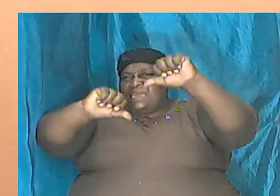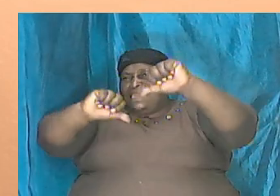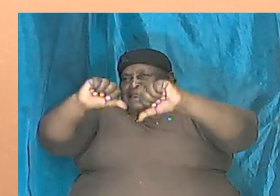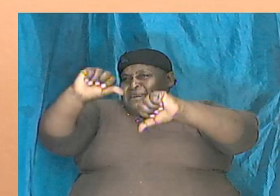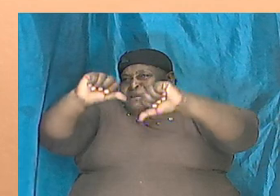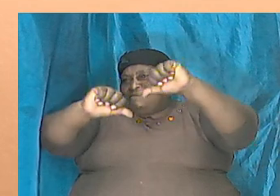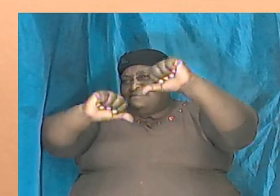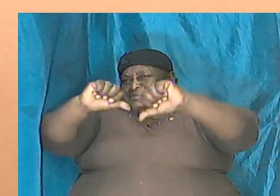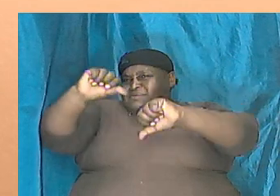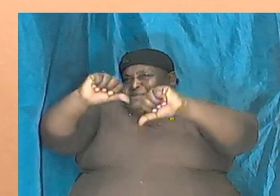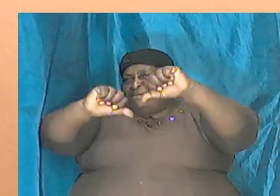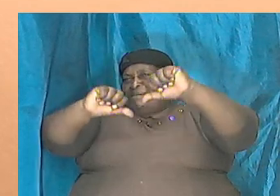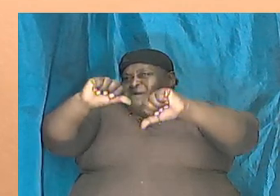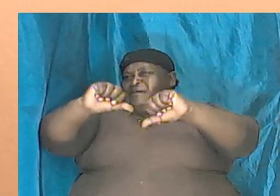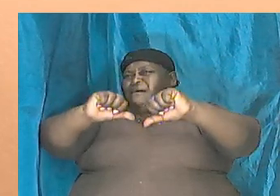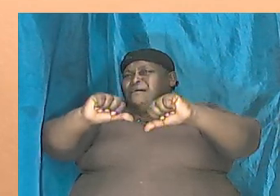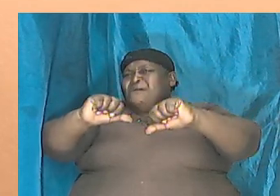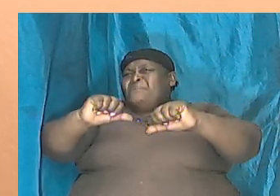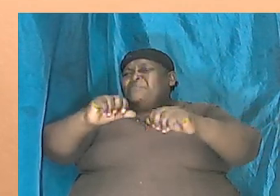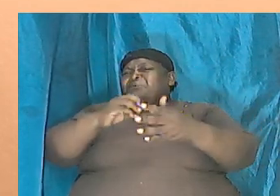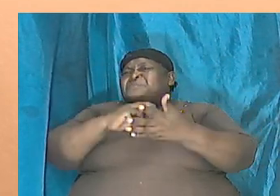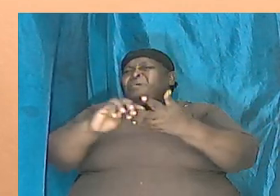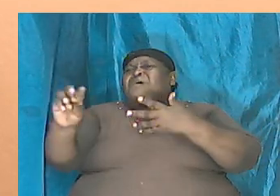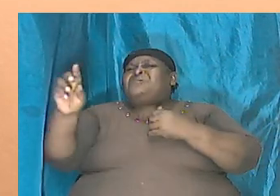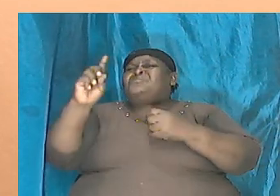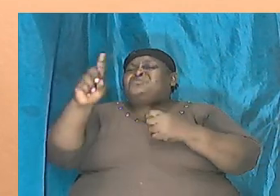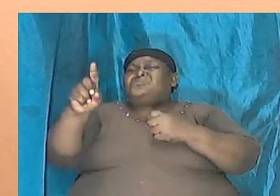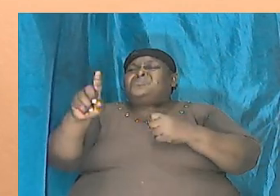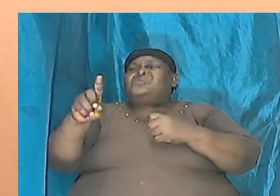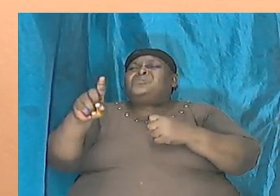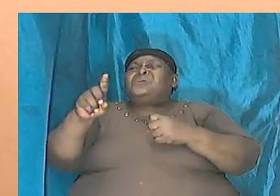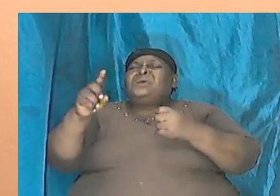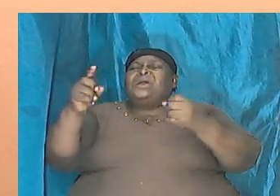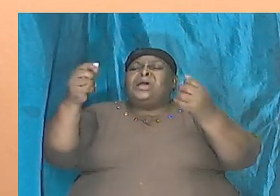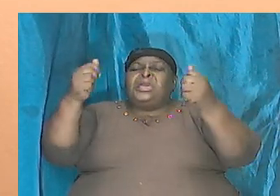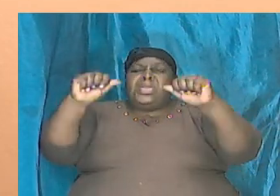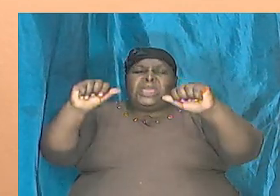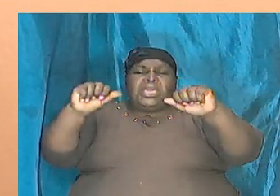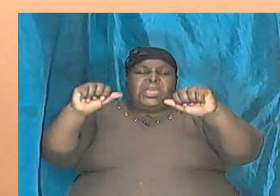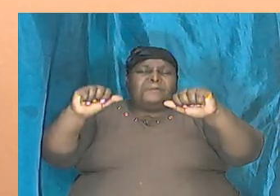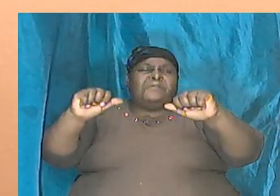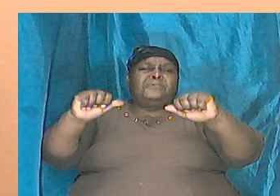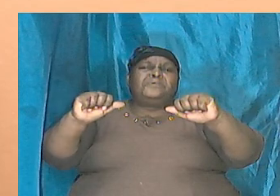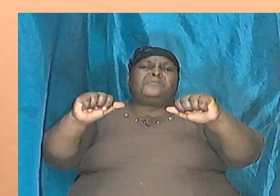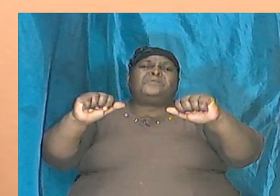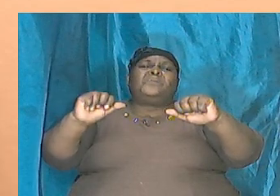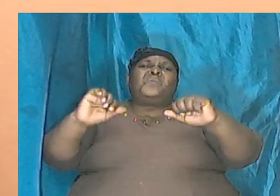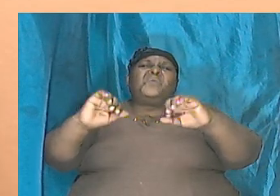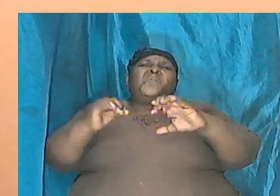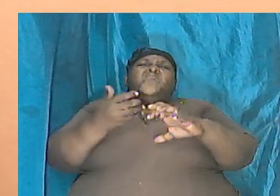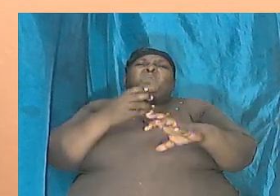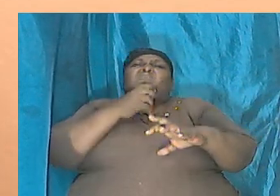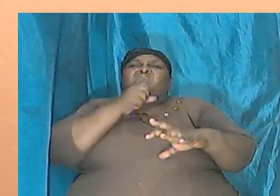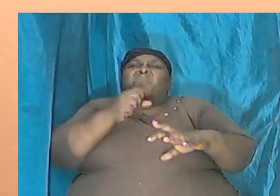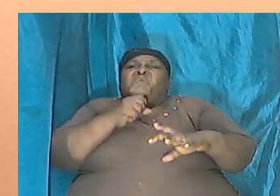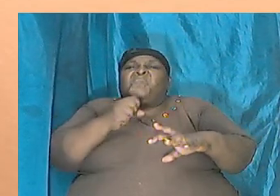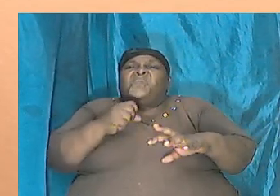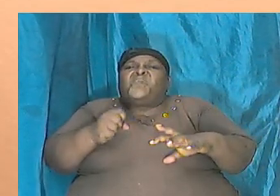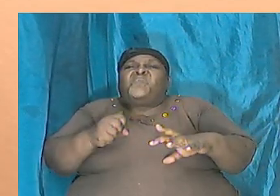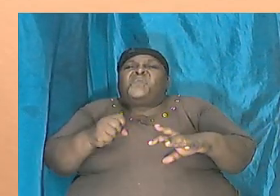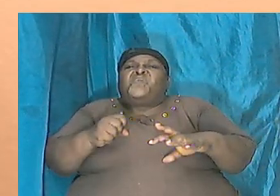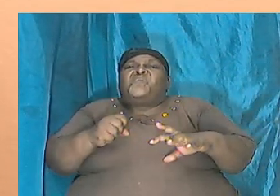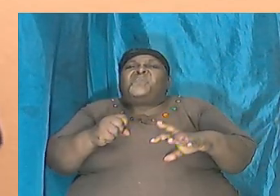particular methodology, you are able to determine how old a